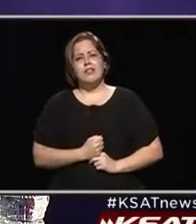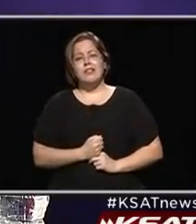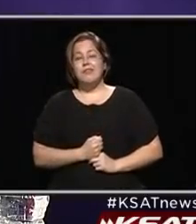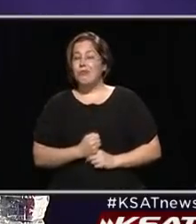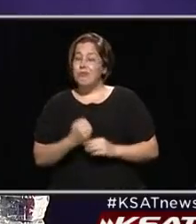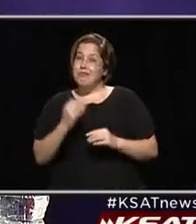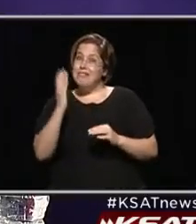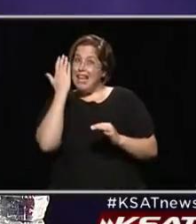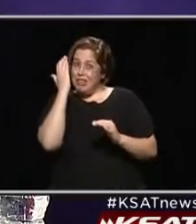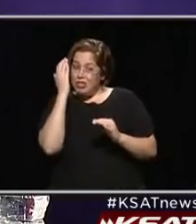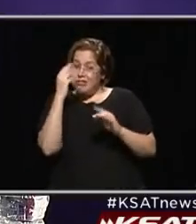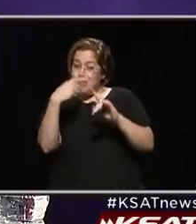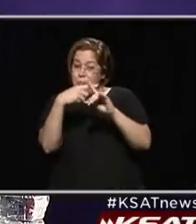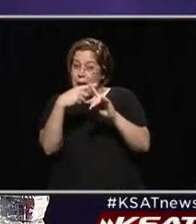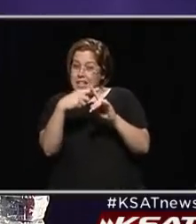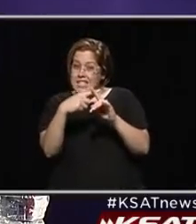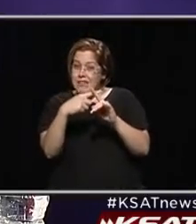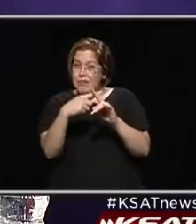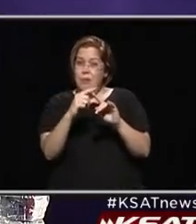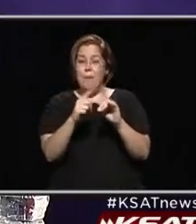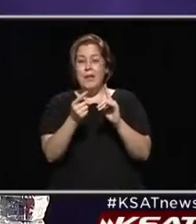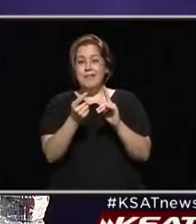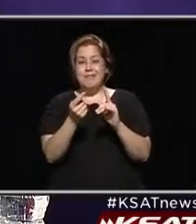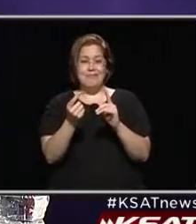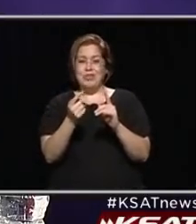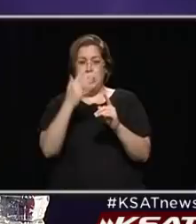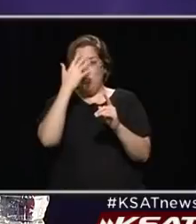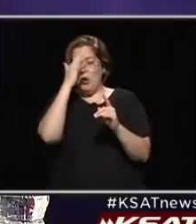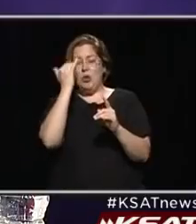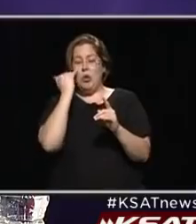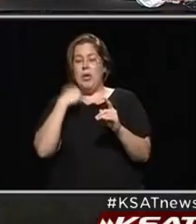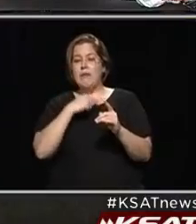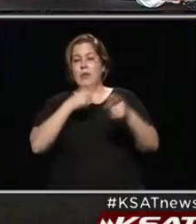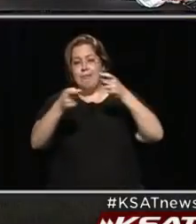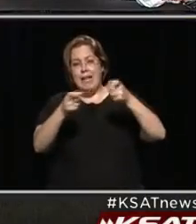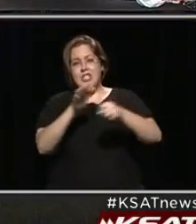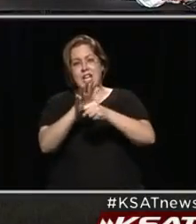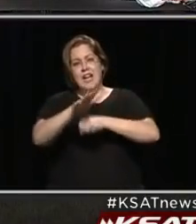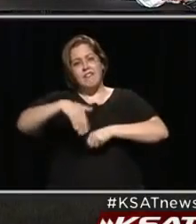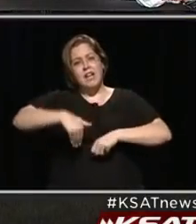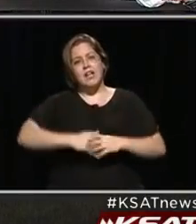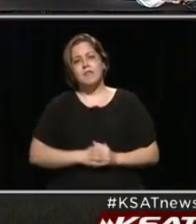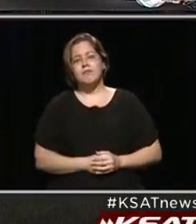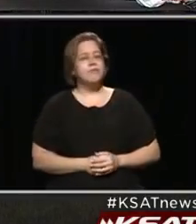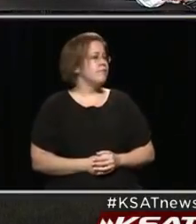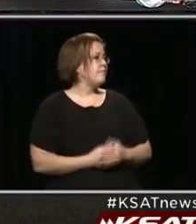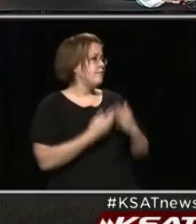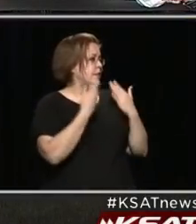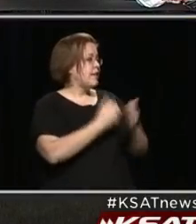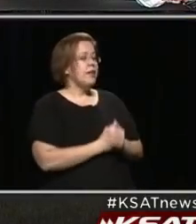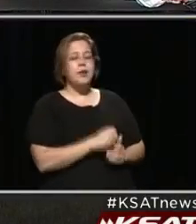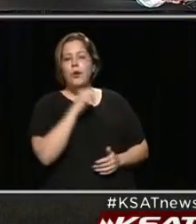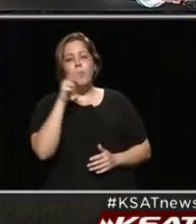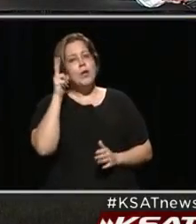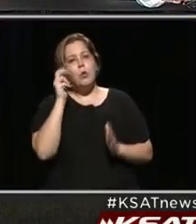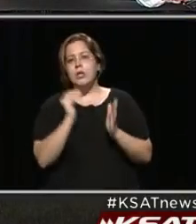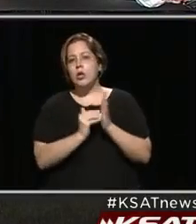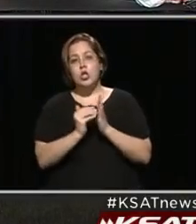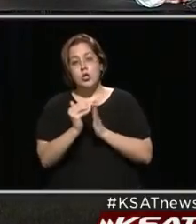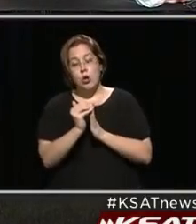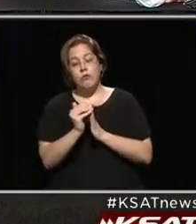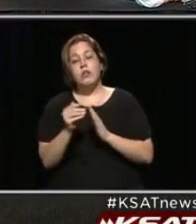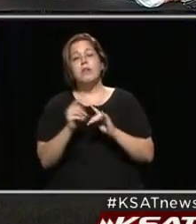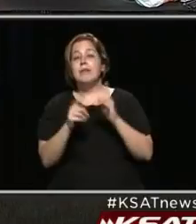signs, but very little data yet to know whether we've done it. Thank you, Judge. And we don't hear it as often, but it's